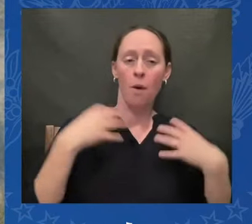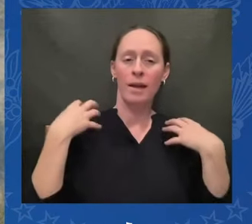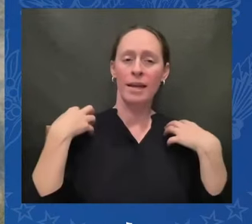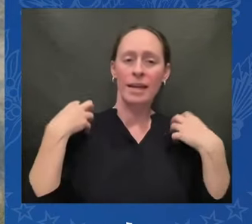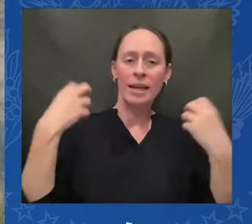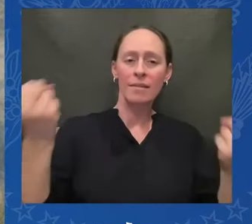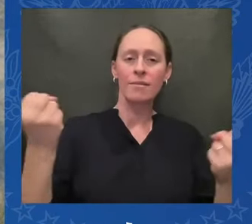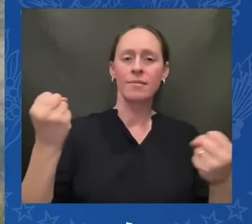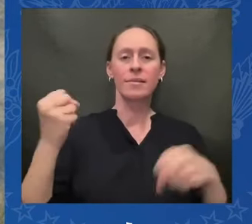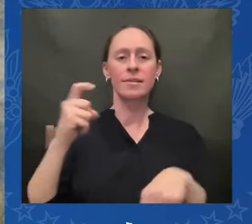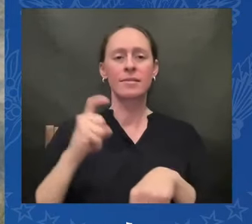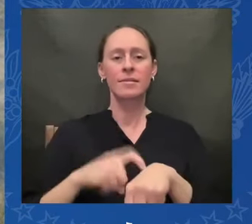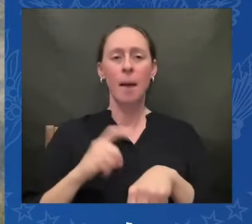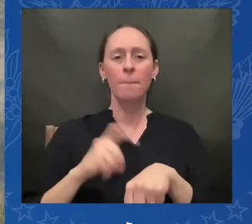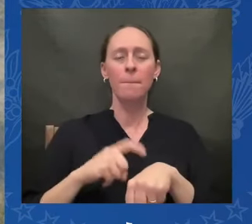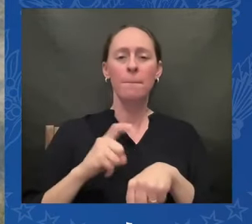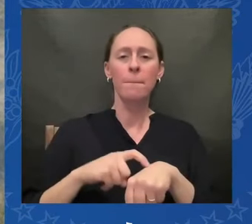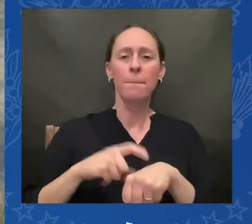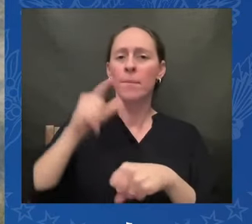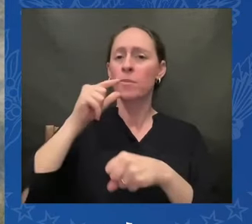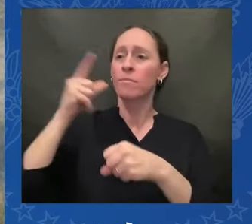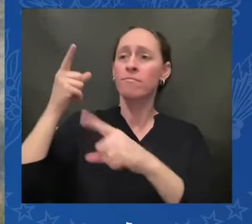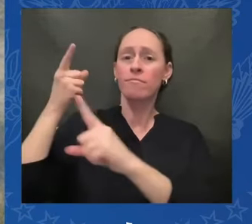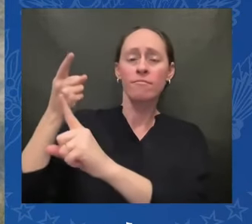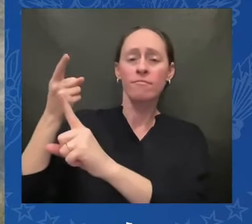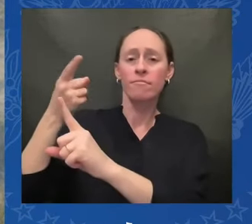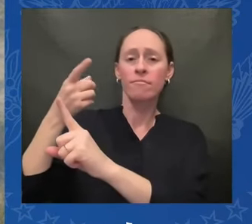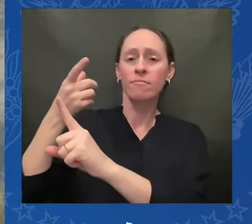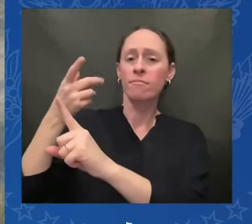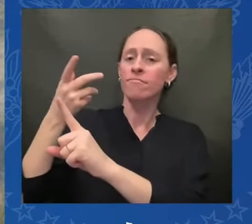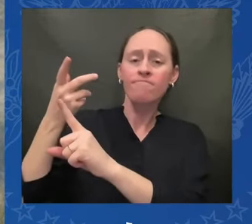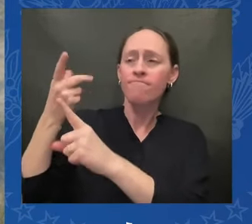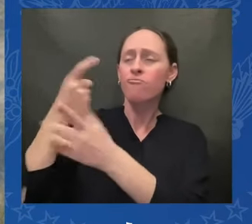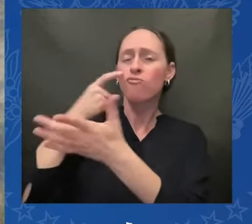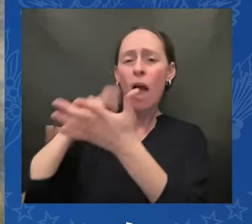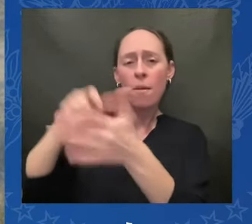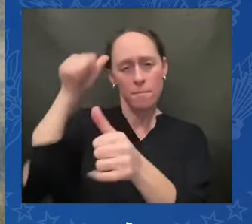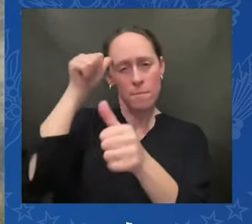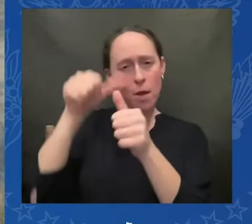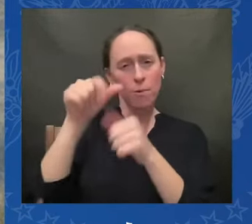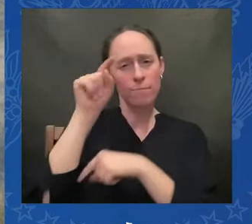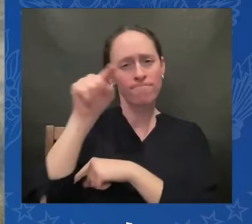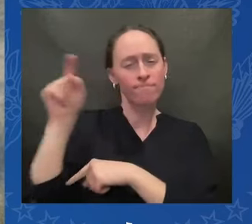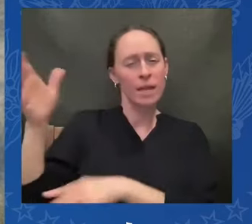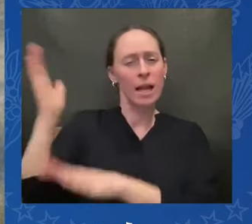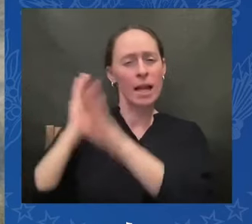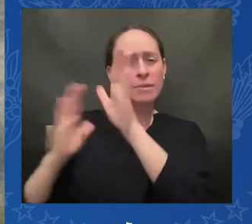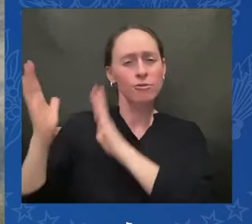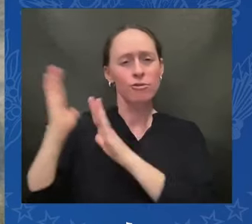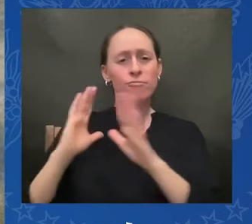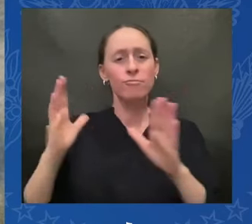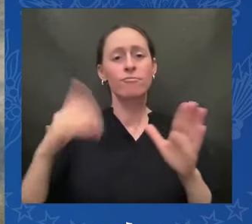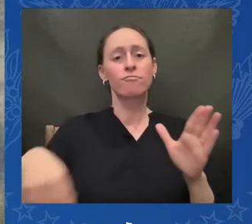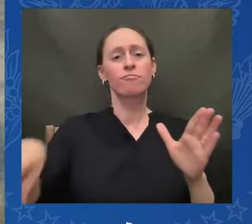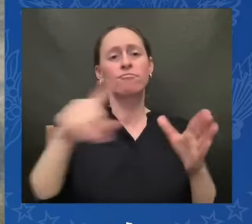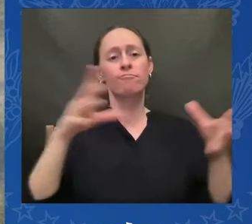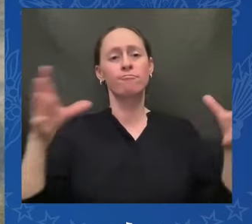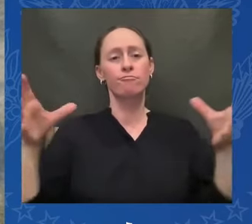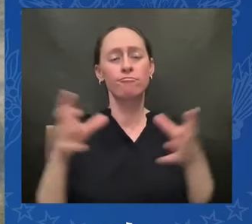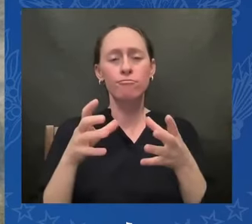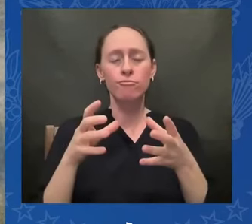here in prayer and ceremony and we are still here doing our best to speak our languages